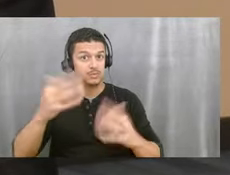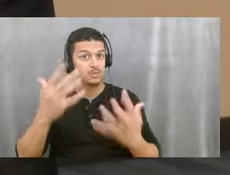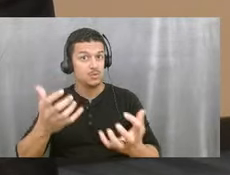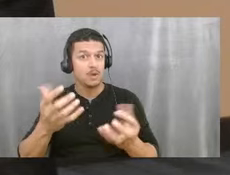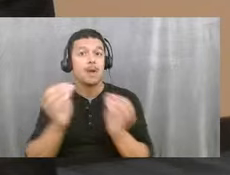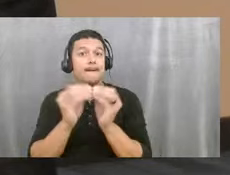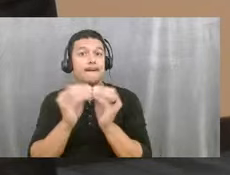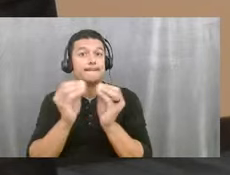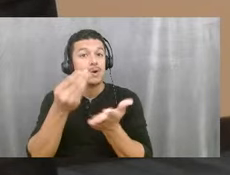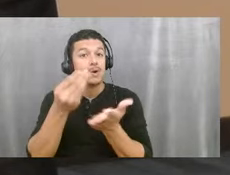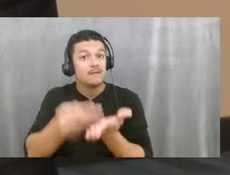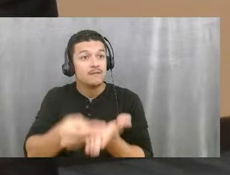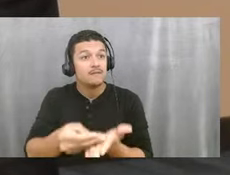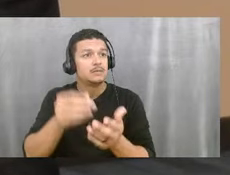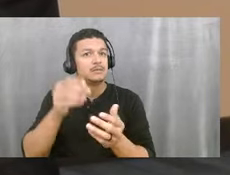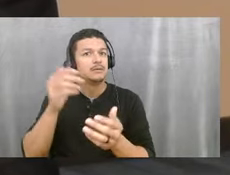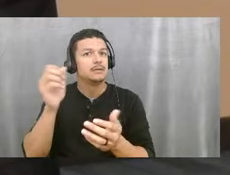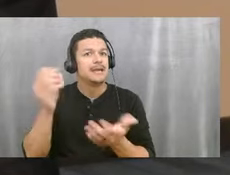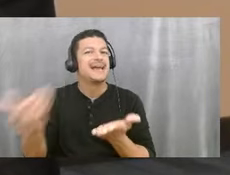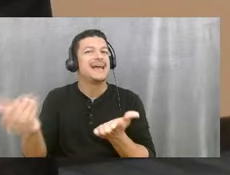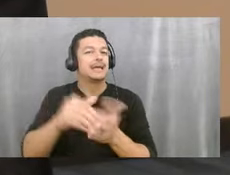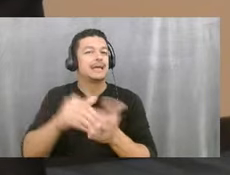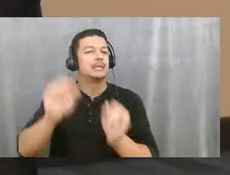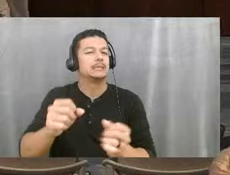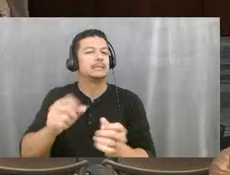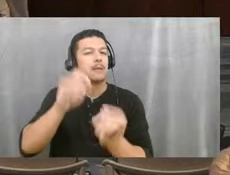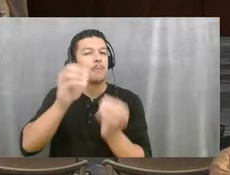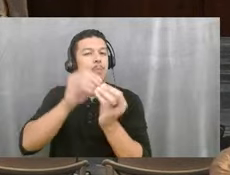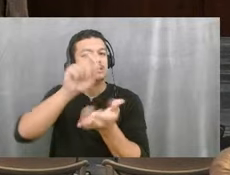look at the specifics of it, but for the DOT aspect, this is why.